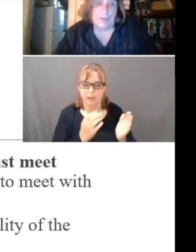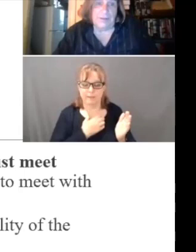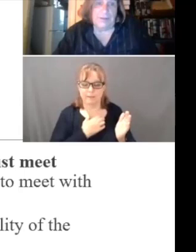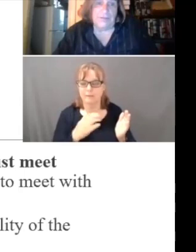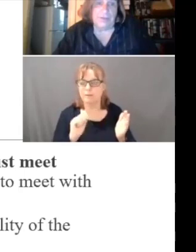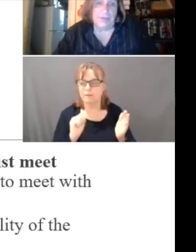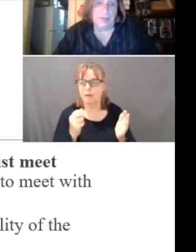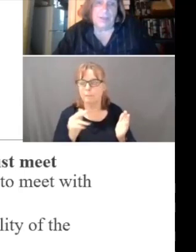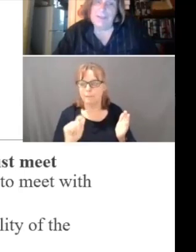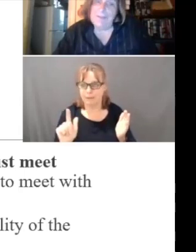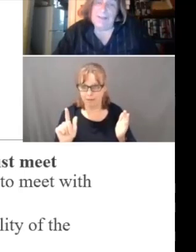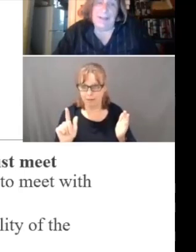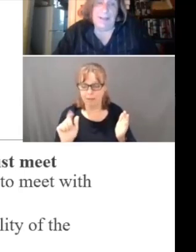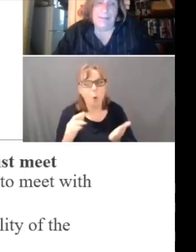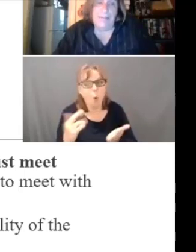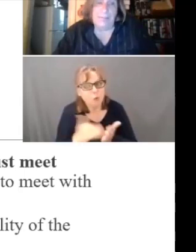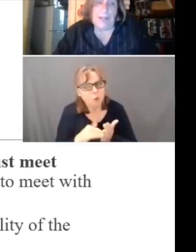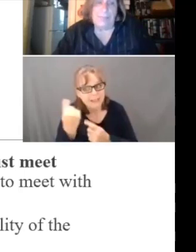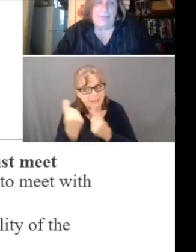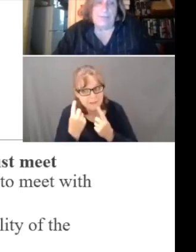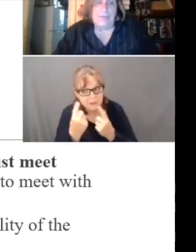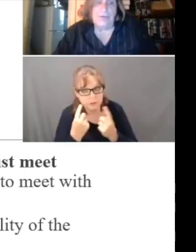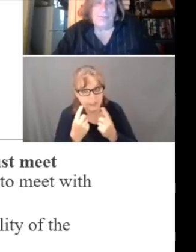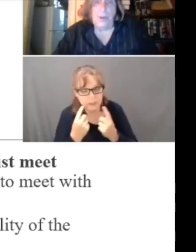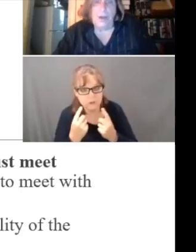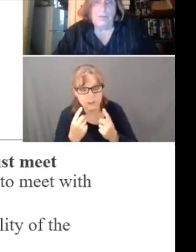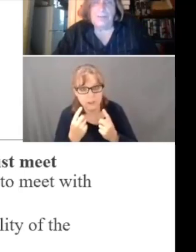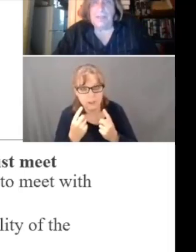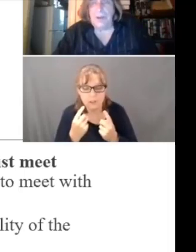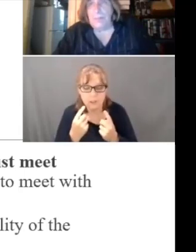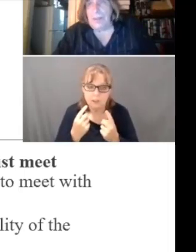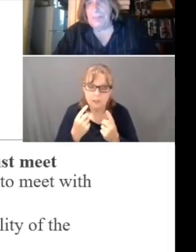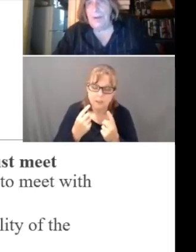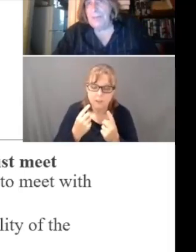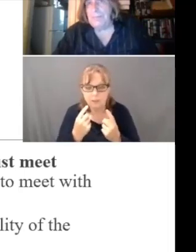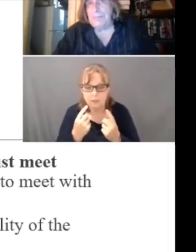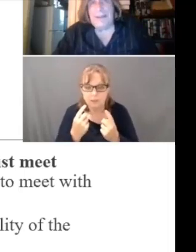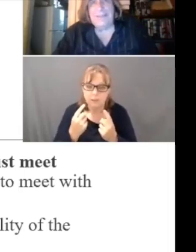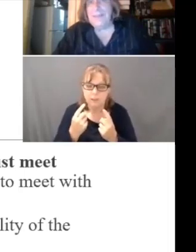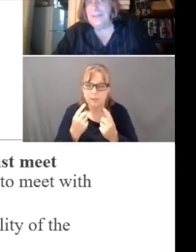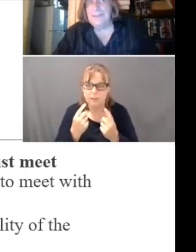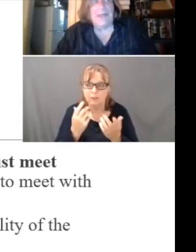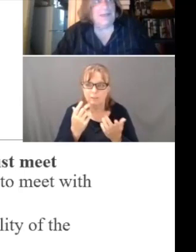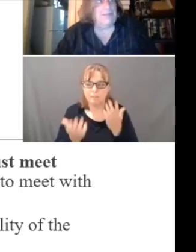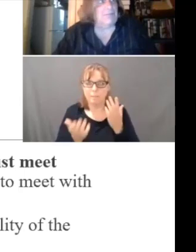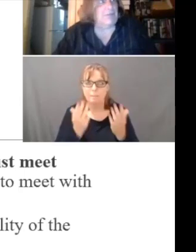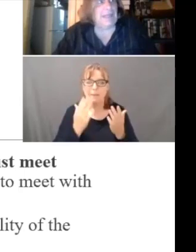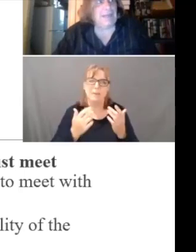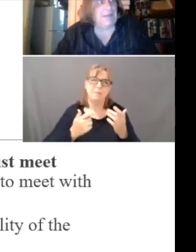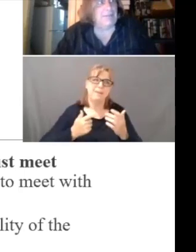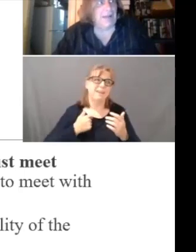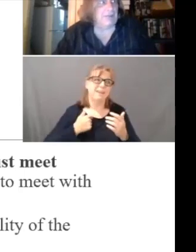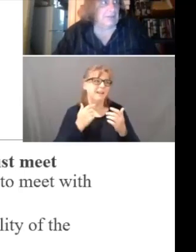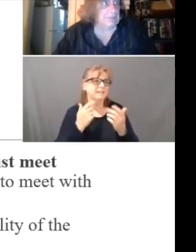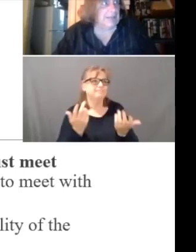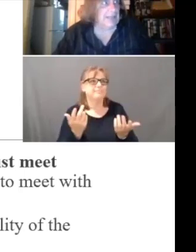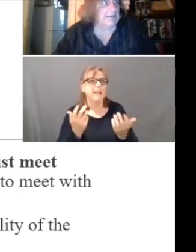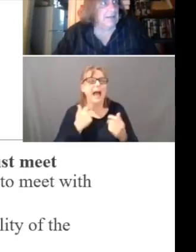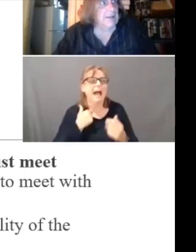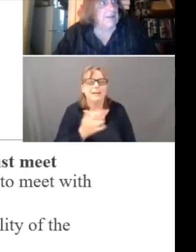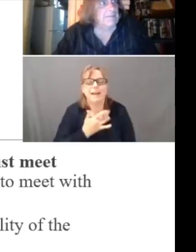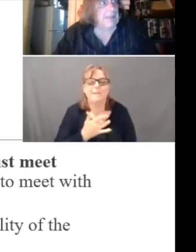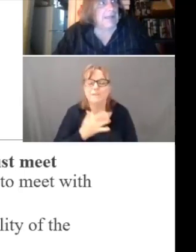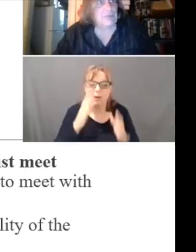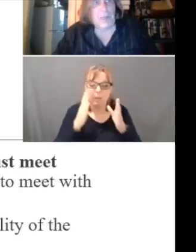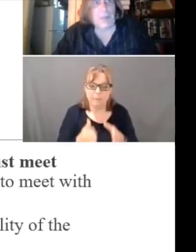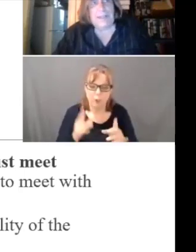reconsideration. Perhaps it's too broad of a statement on my part, but I think that if anybody files a complaint